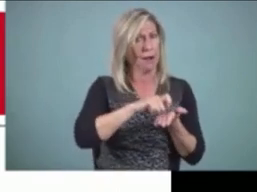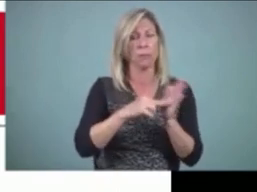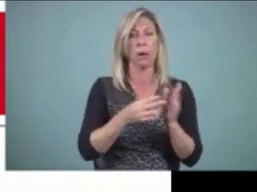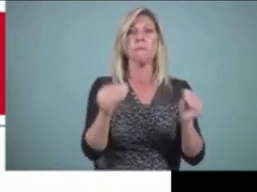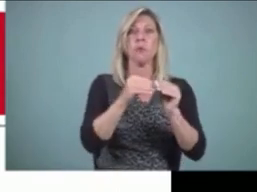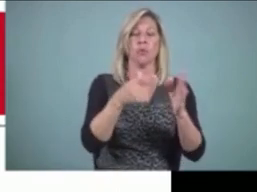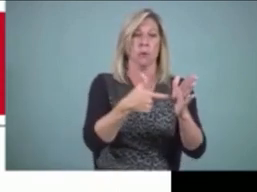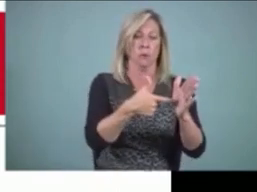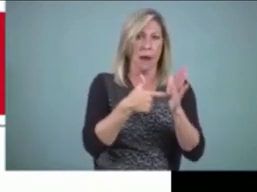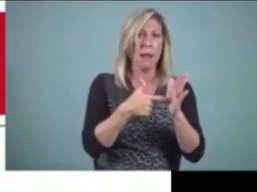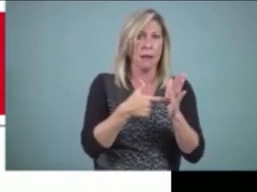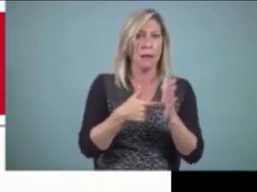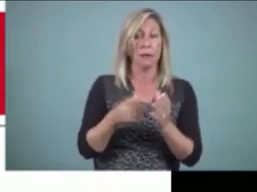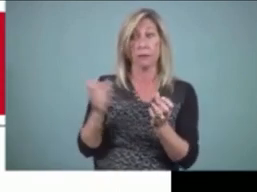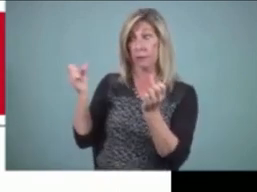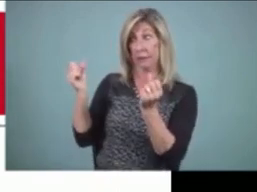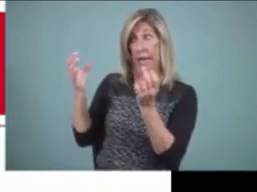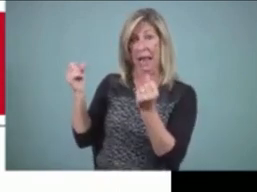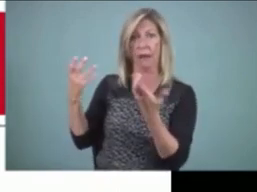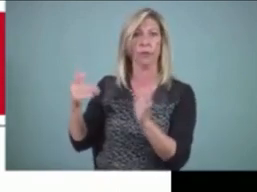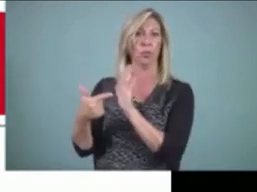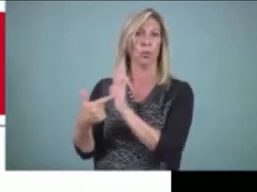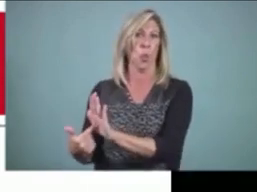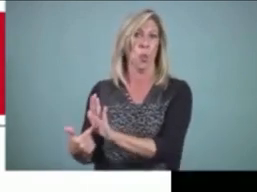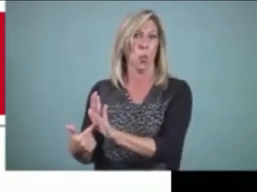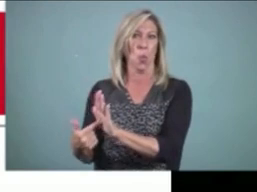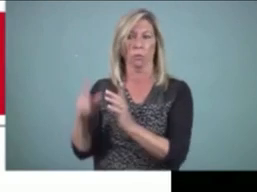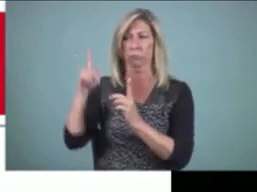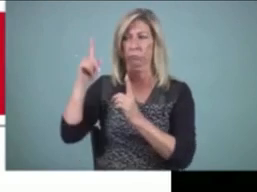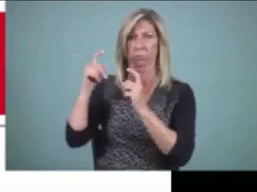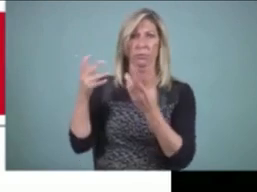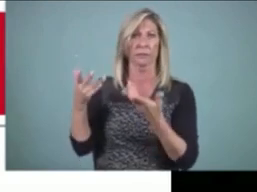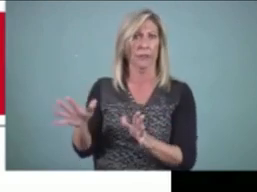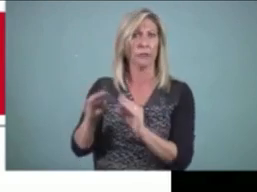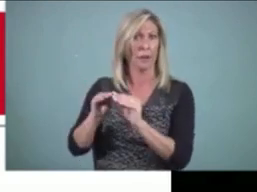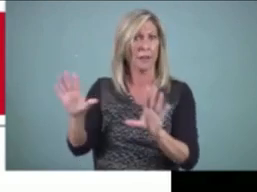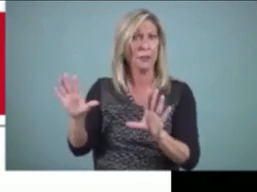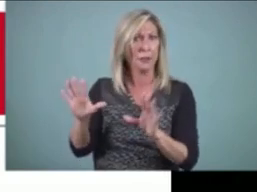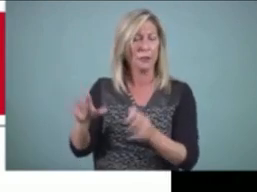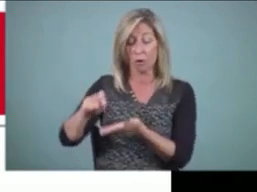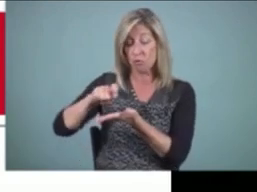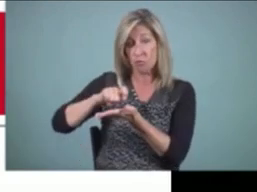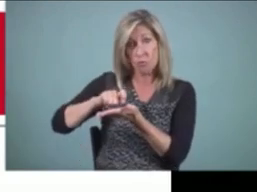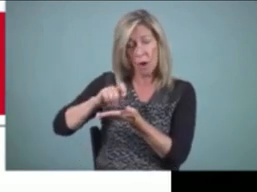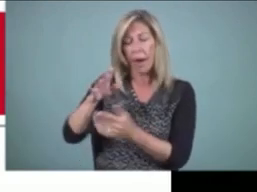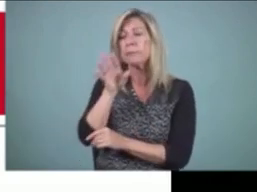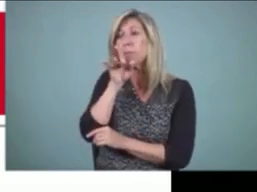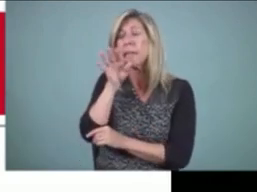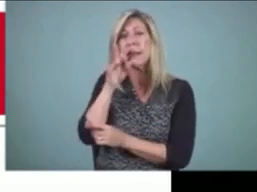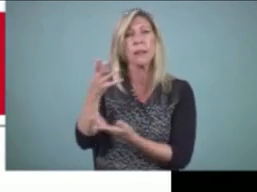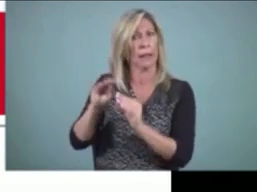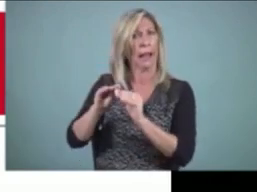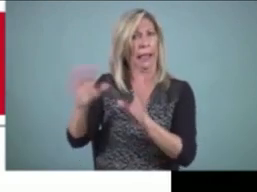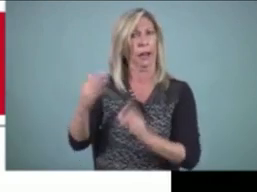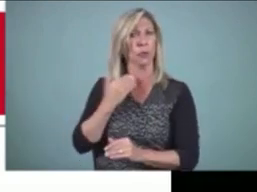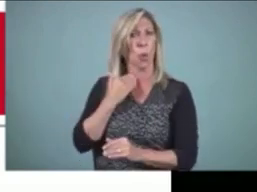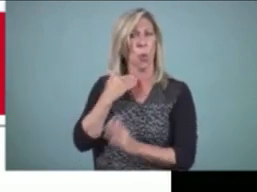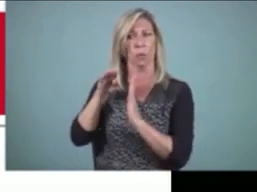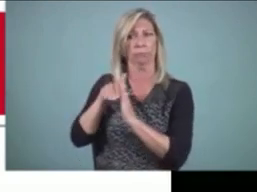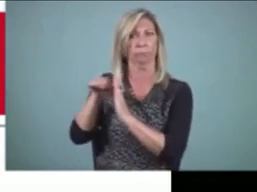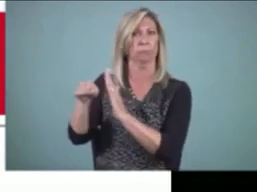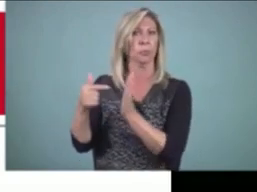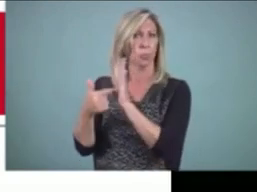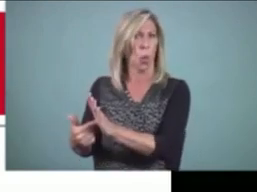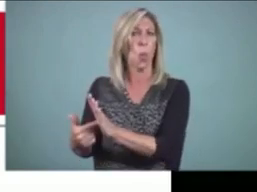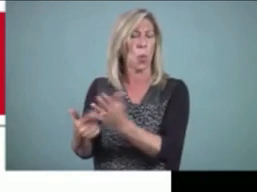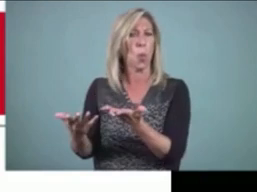than spoken or signed language do because the interlocutor is absent. Those visual, auditory, and gestural cues